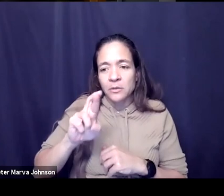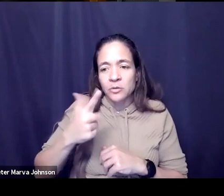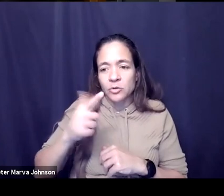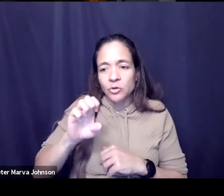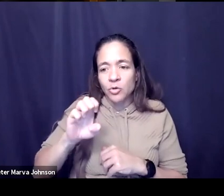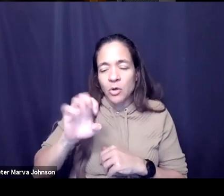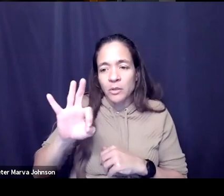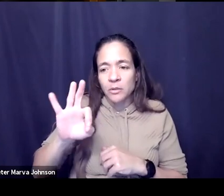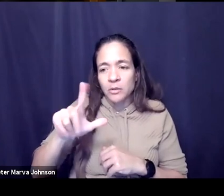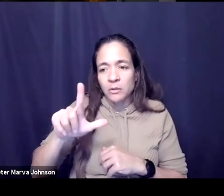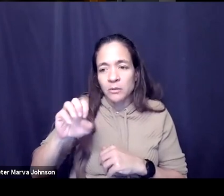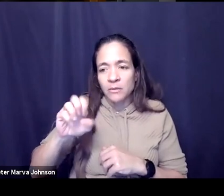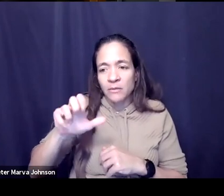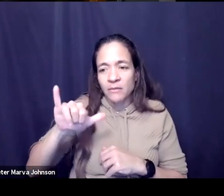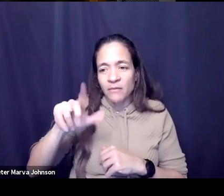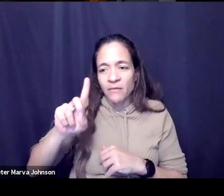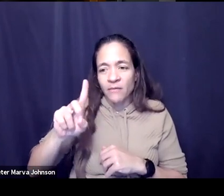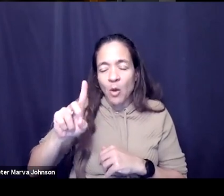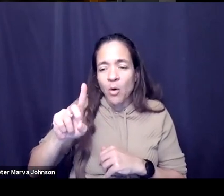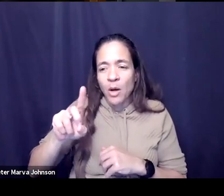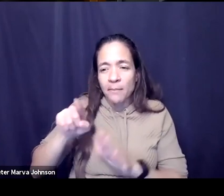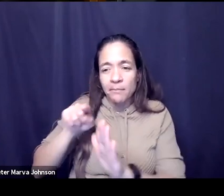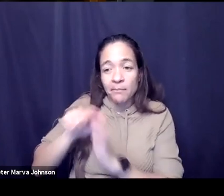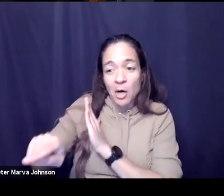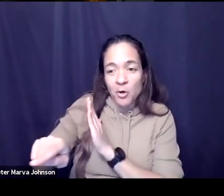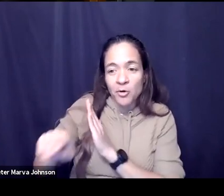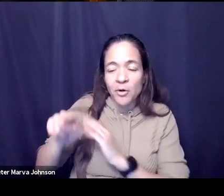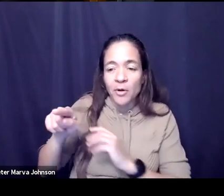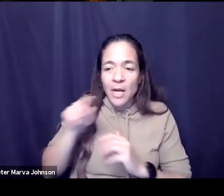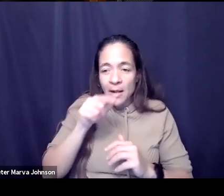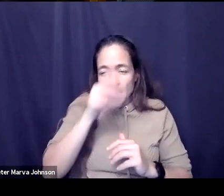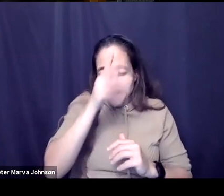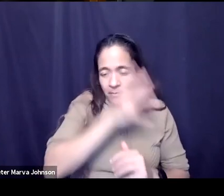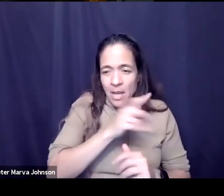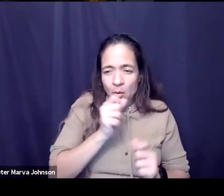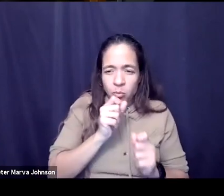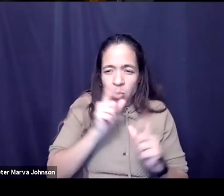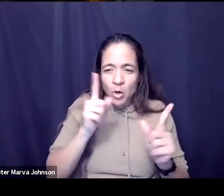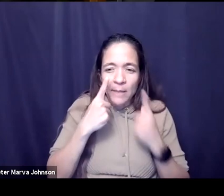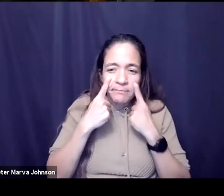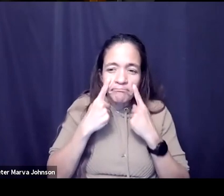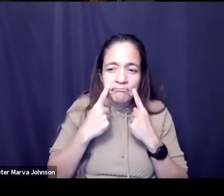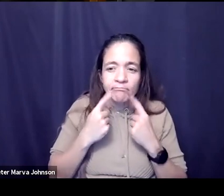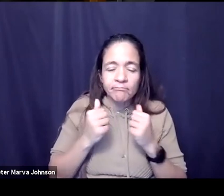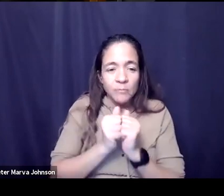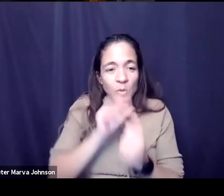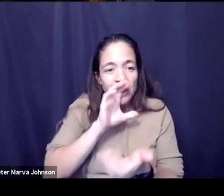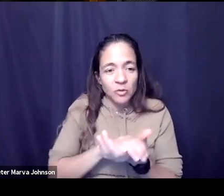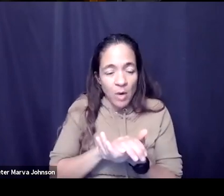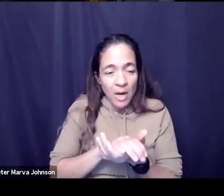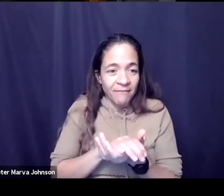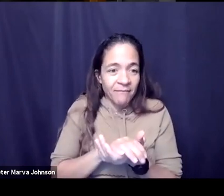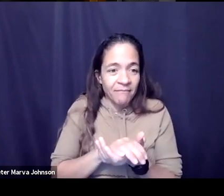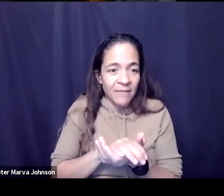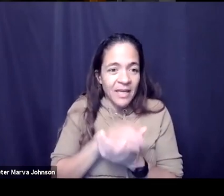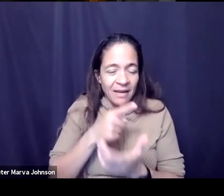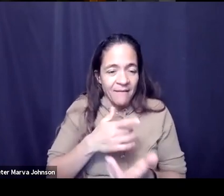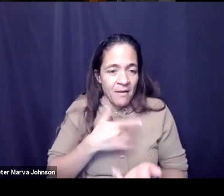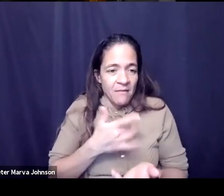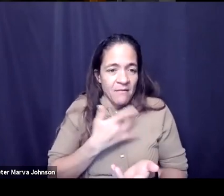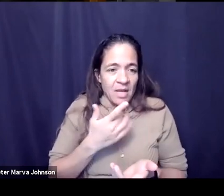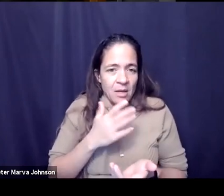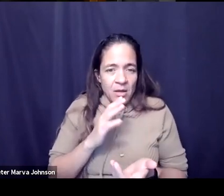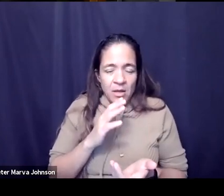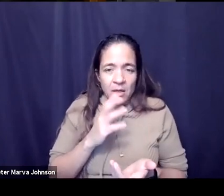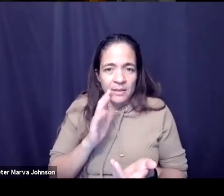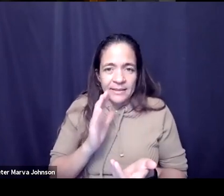and he was in tears with his wife and he said this is one of the first days i feel like more